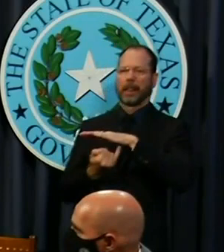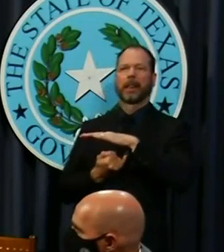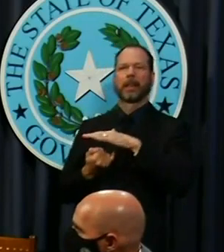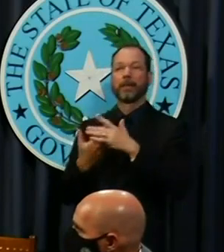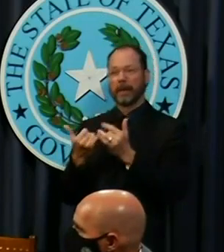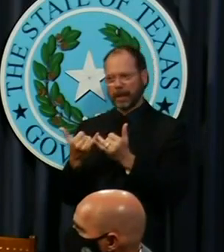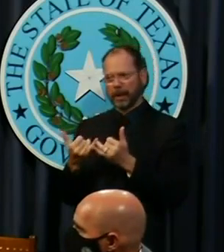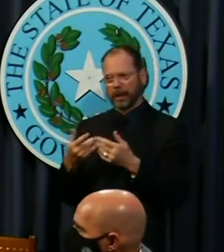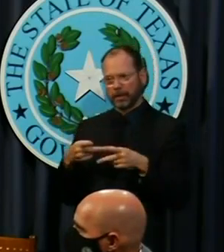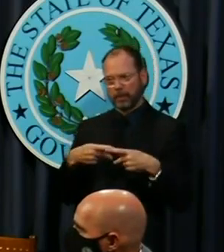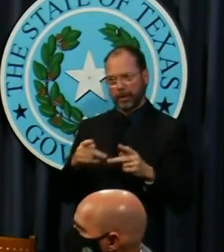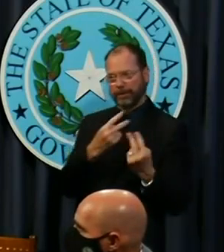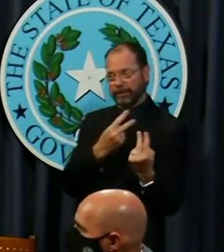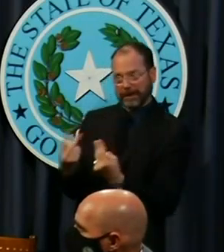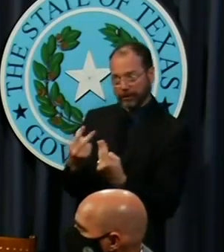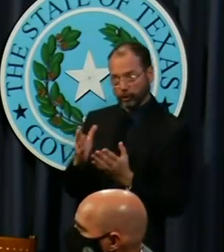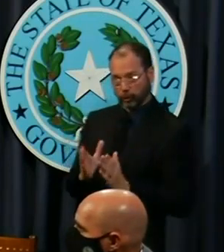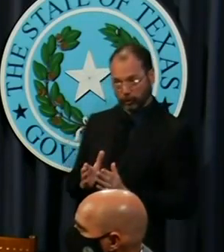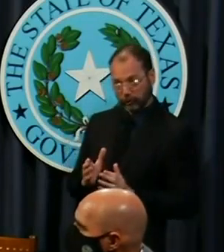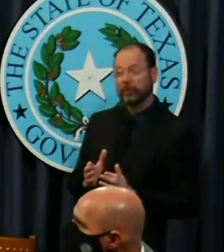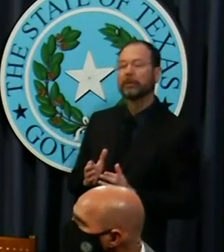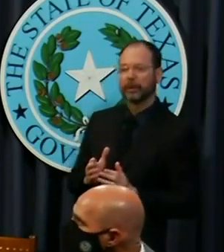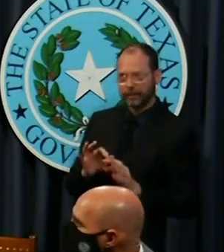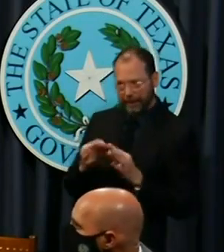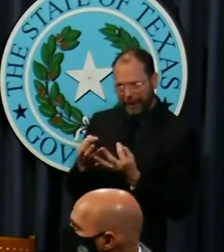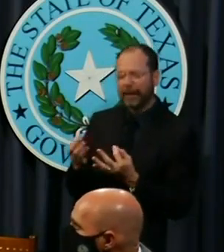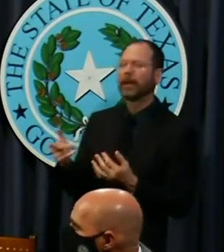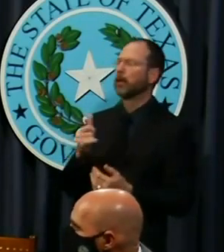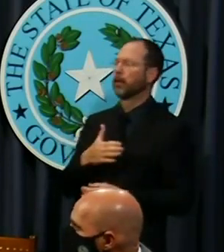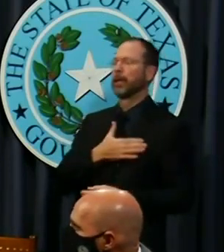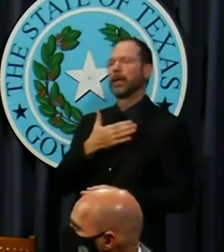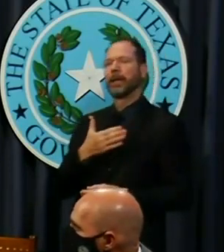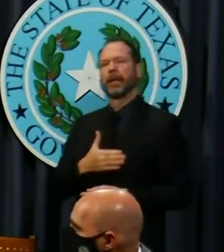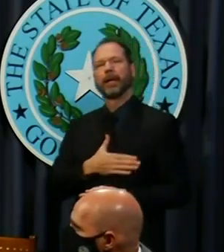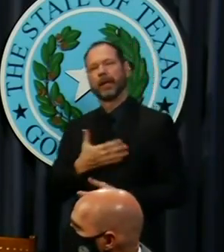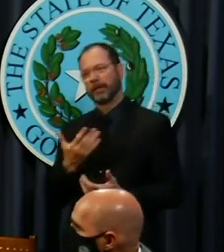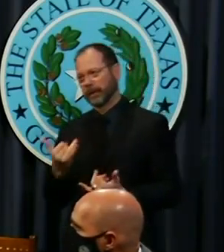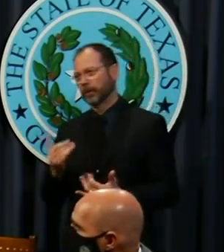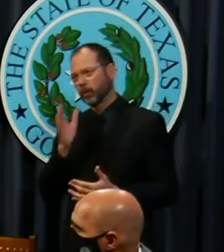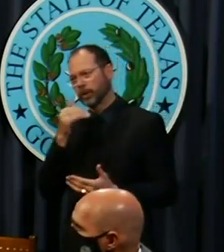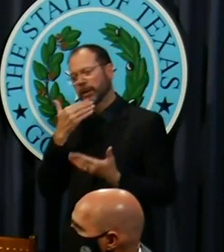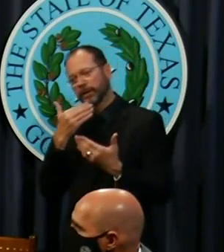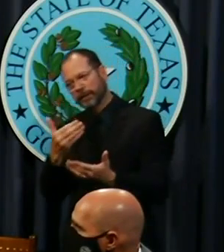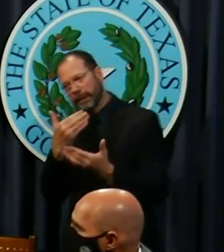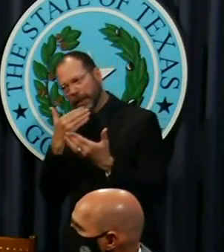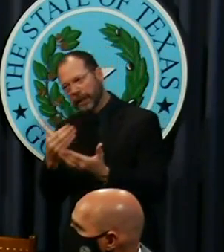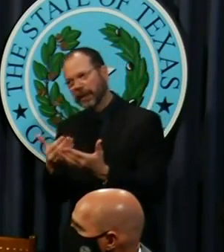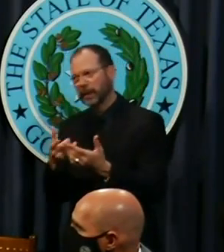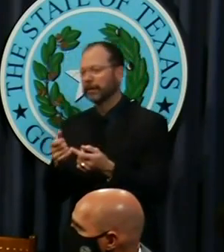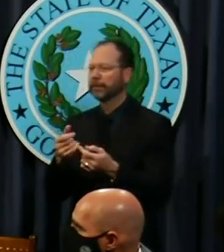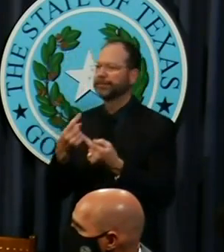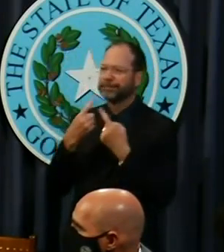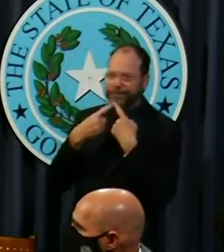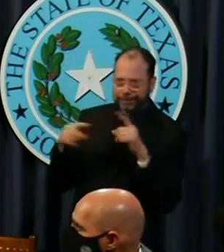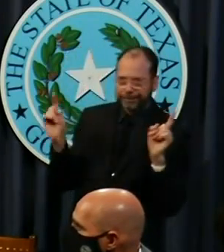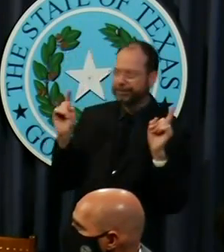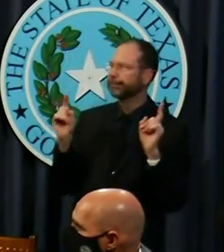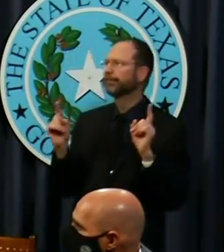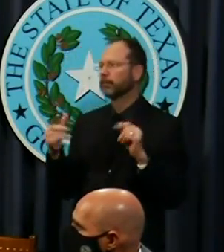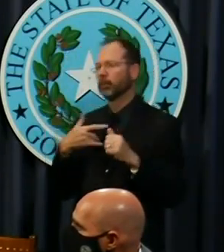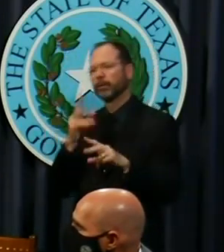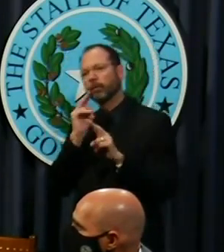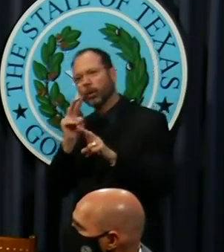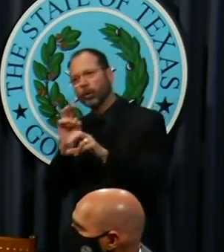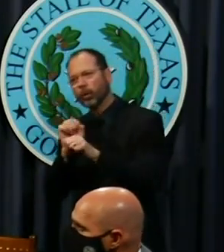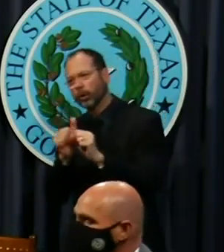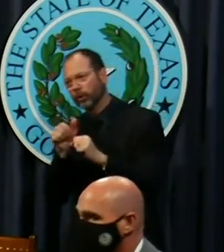up, I think the families will be so pleased and the residents will be so comforted. So thank you for this excellent announcement and we look forward to